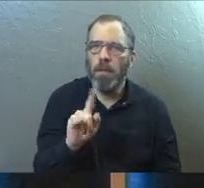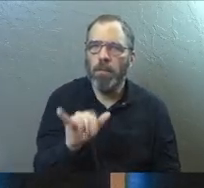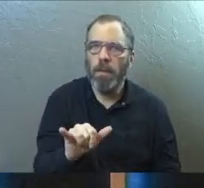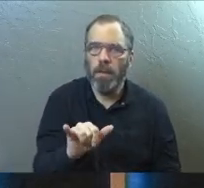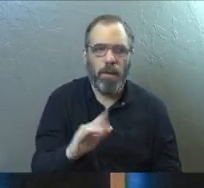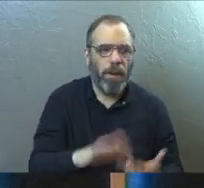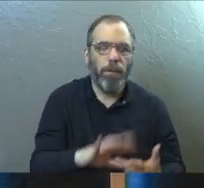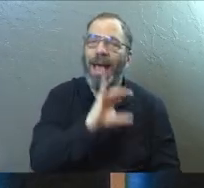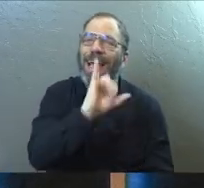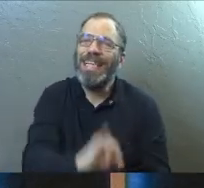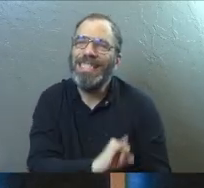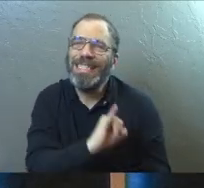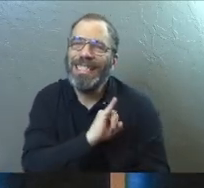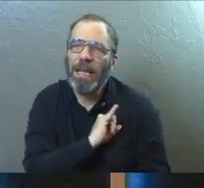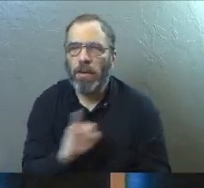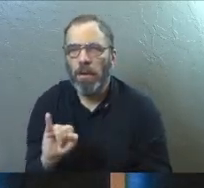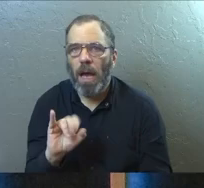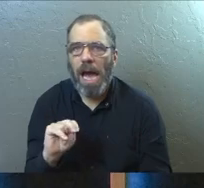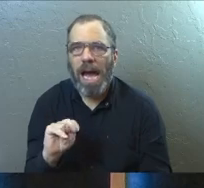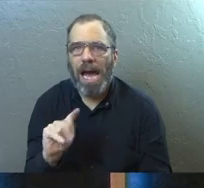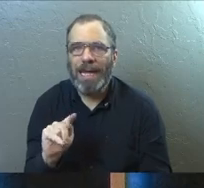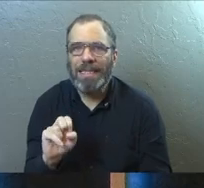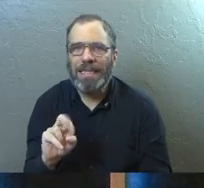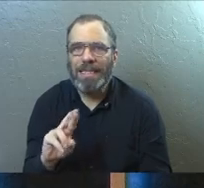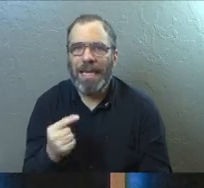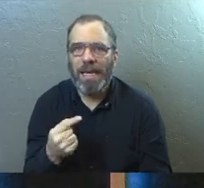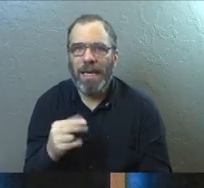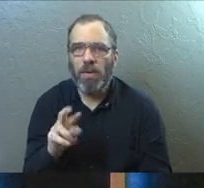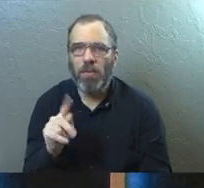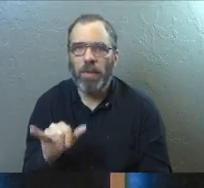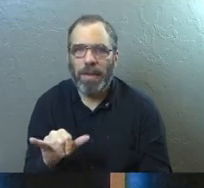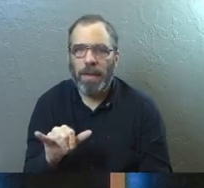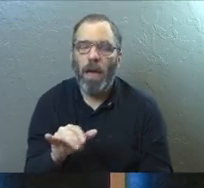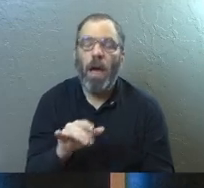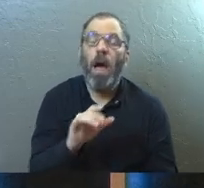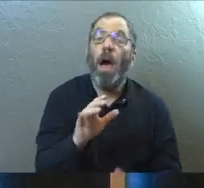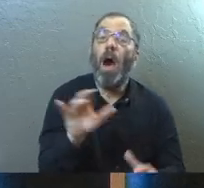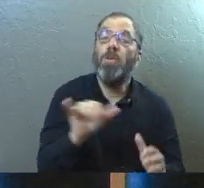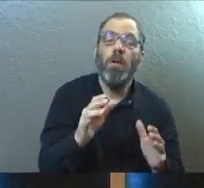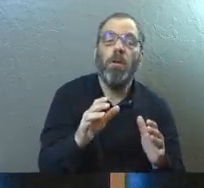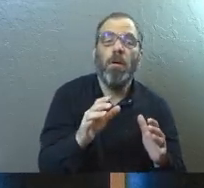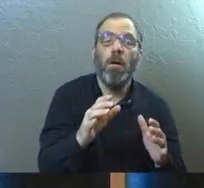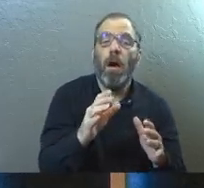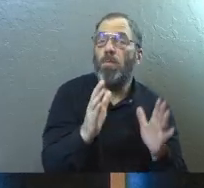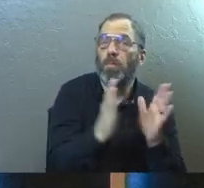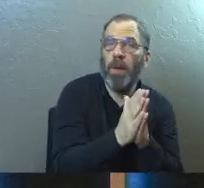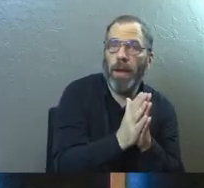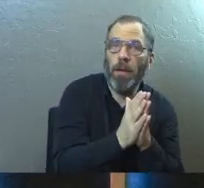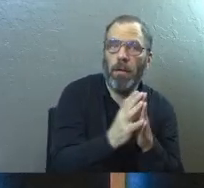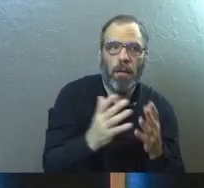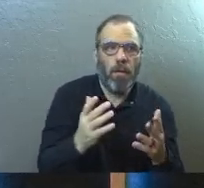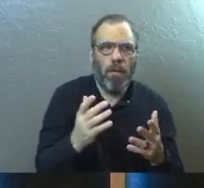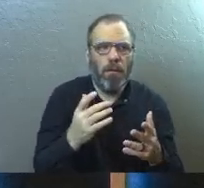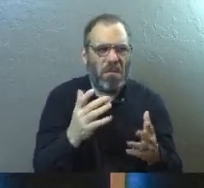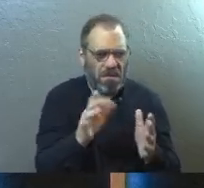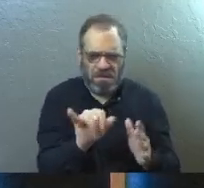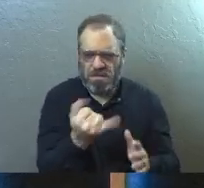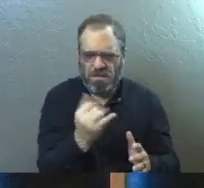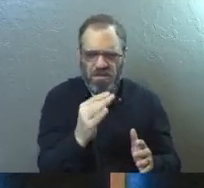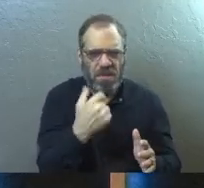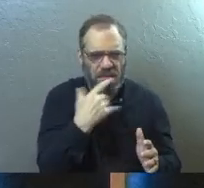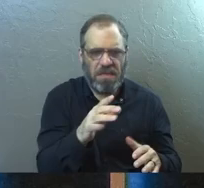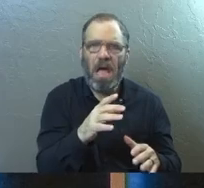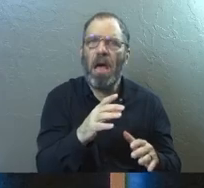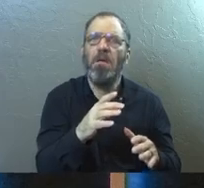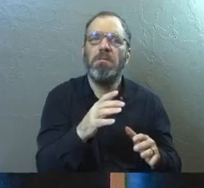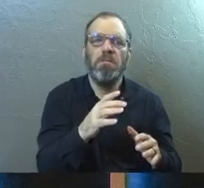integrity. It's that way with prayer. The book of James says you have not because you ask not. Well, why do I have to pray for a thing in order for